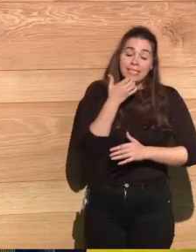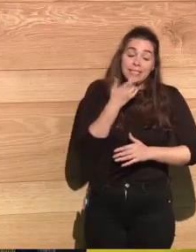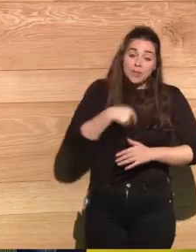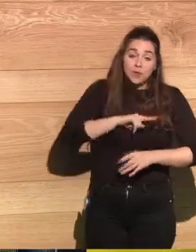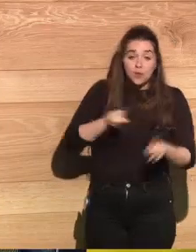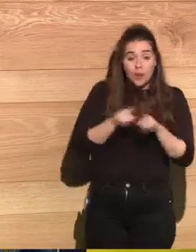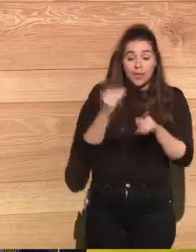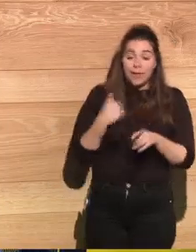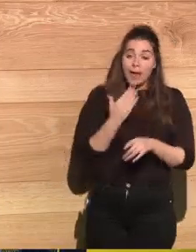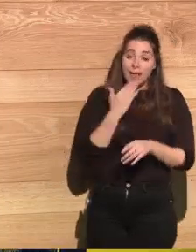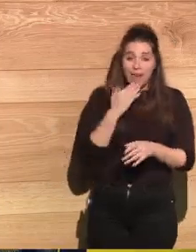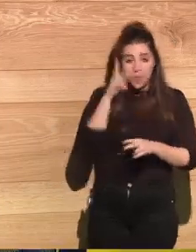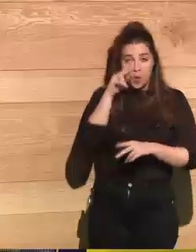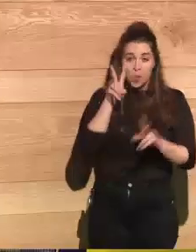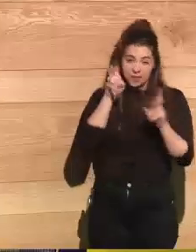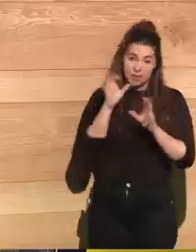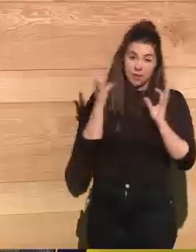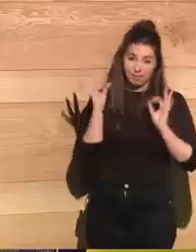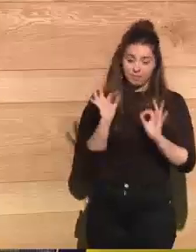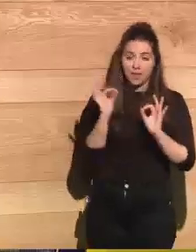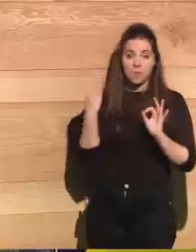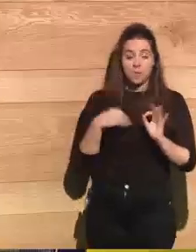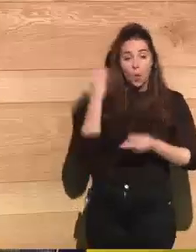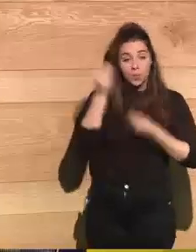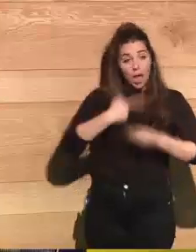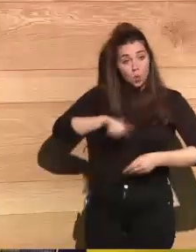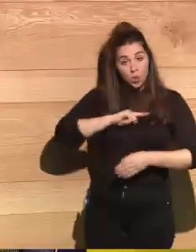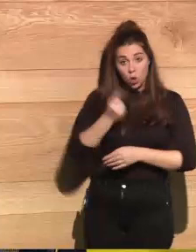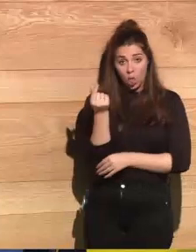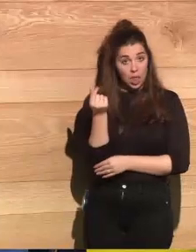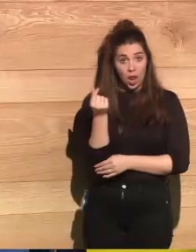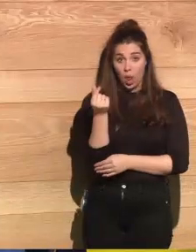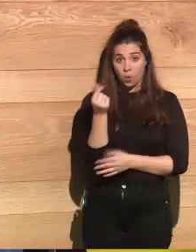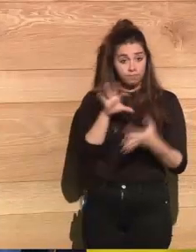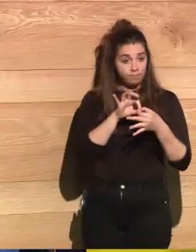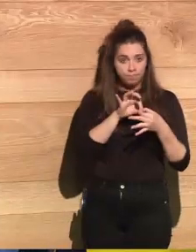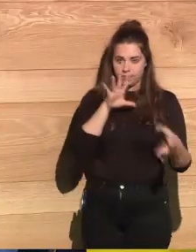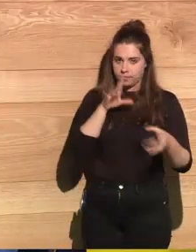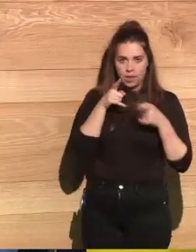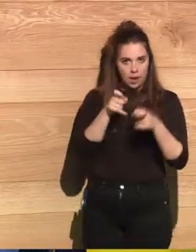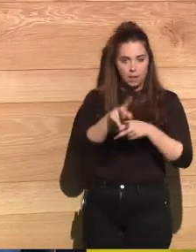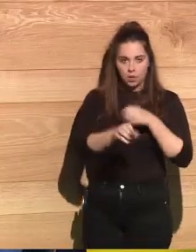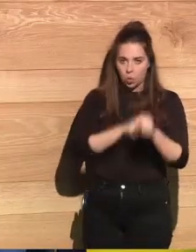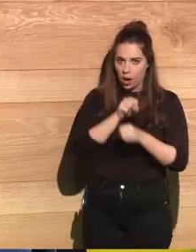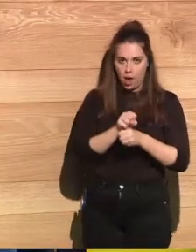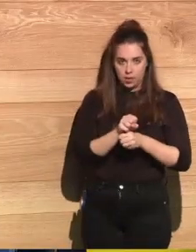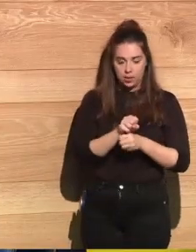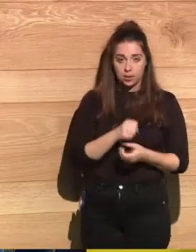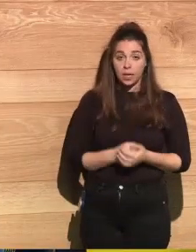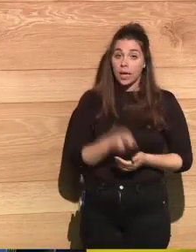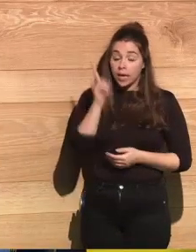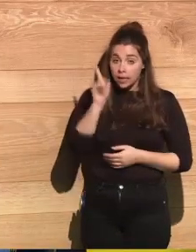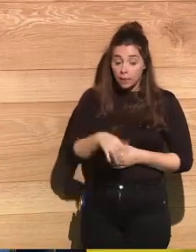and those who are worried about that kind of thing, we should think that our money, make sure that our money has nothing to do with nuclear weapons.